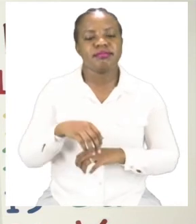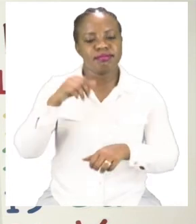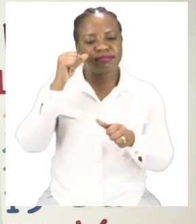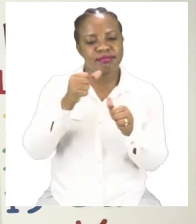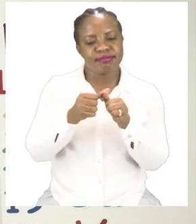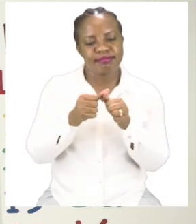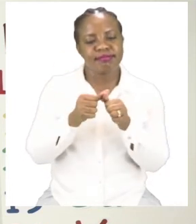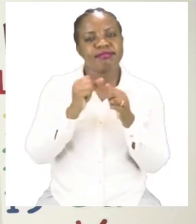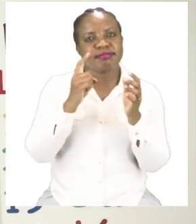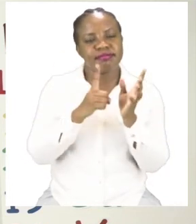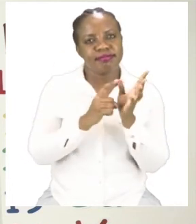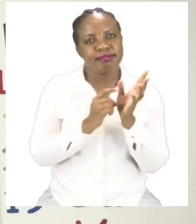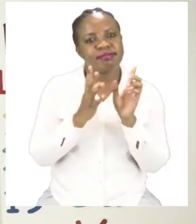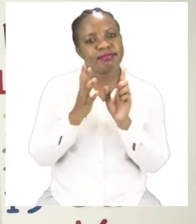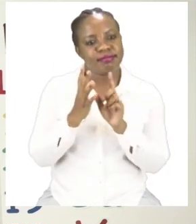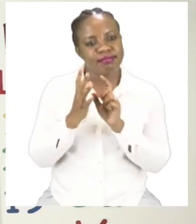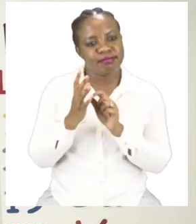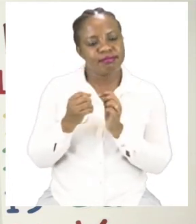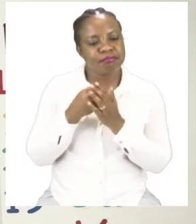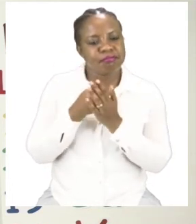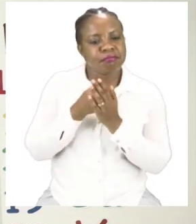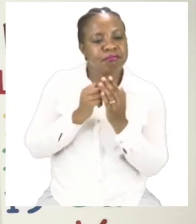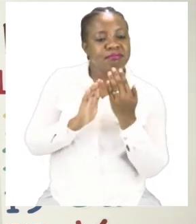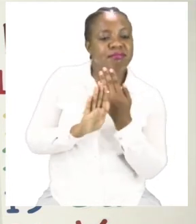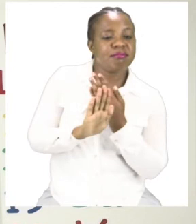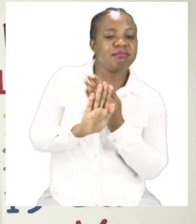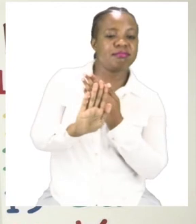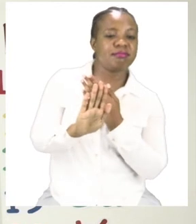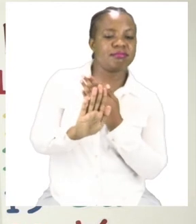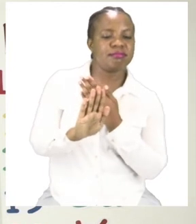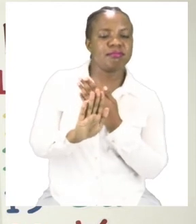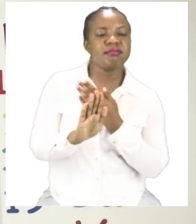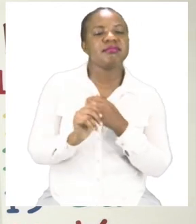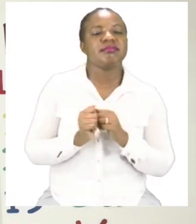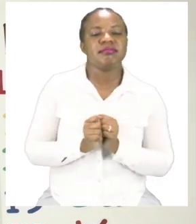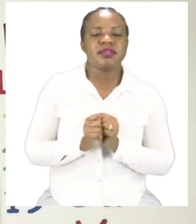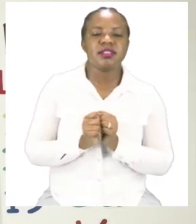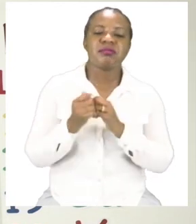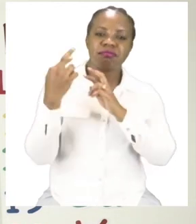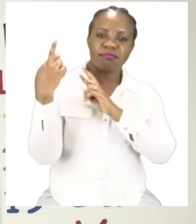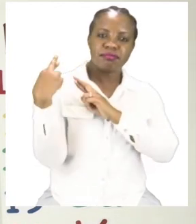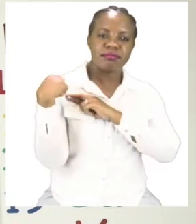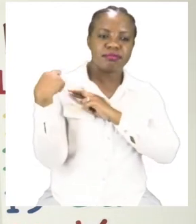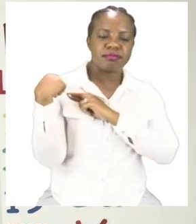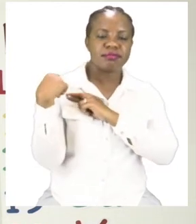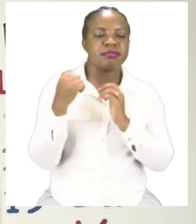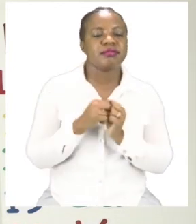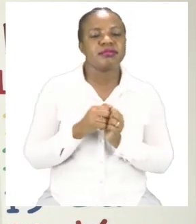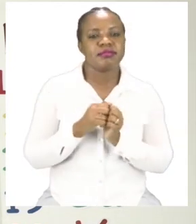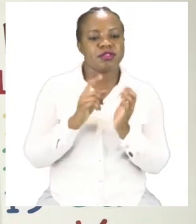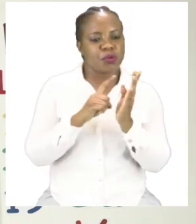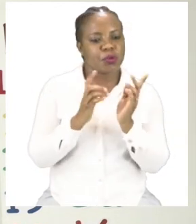to sanitize because we are trying to stay safe and be responsible as well. Make sure your hands are